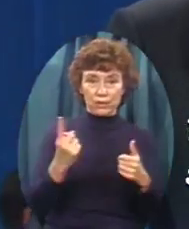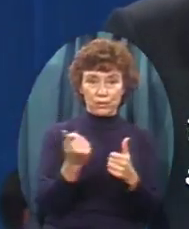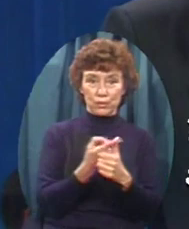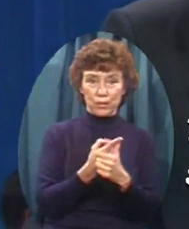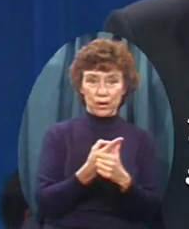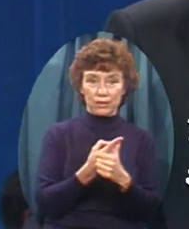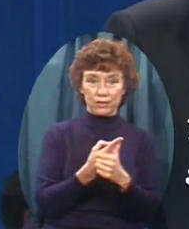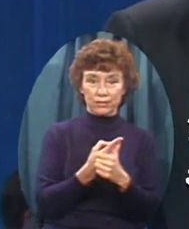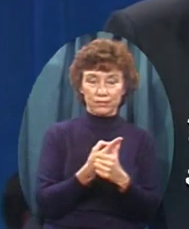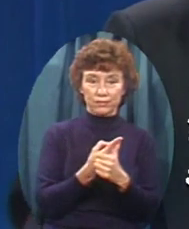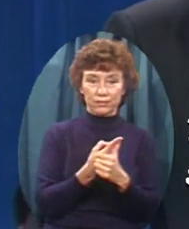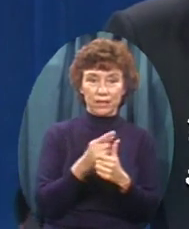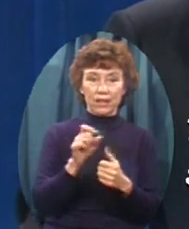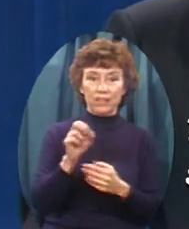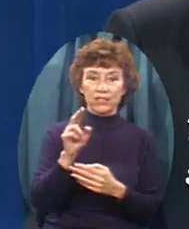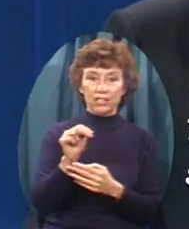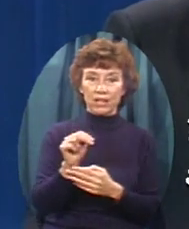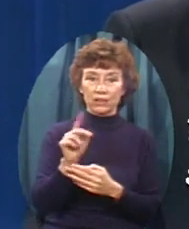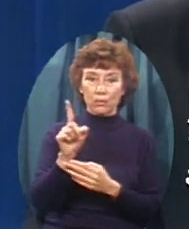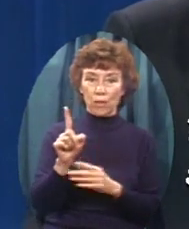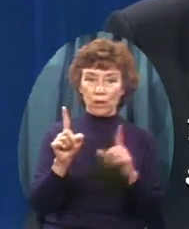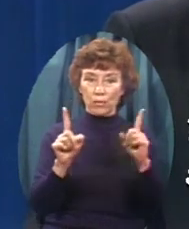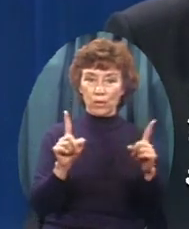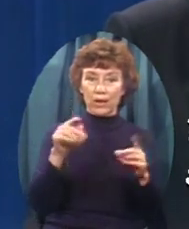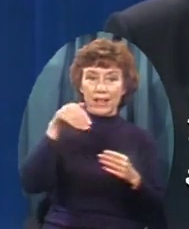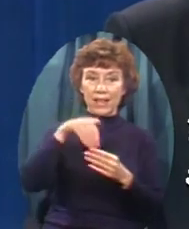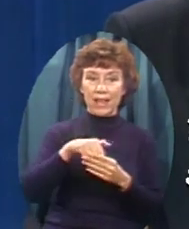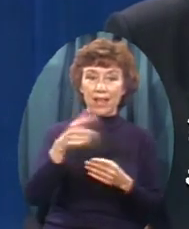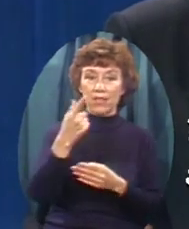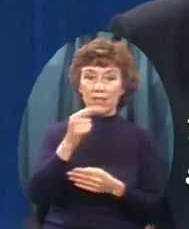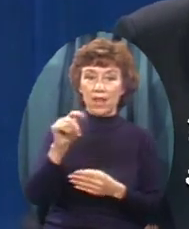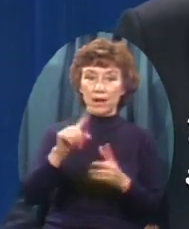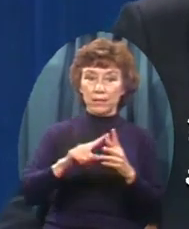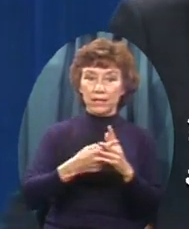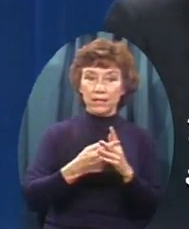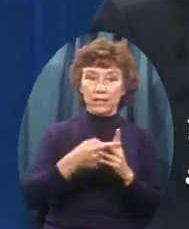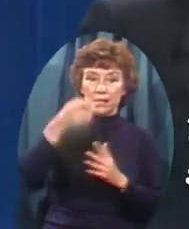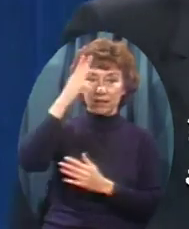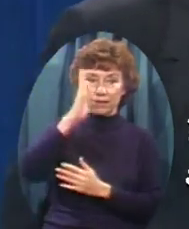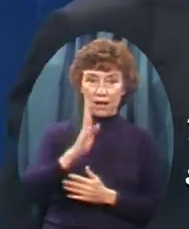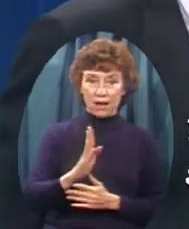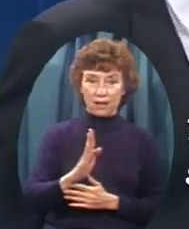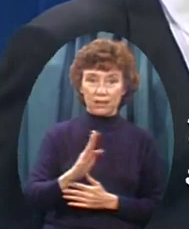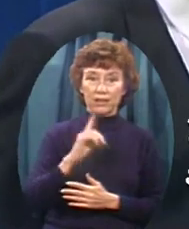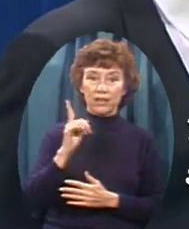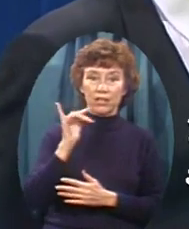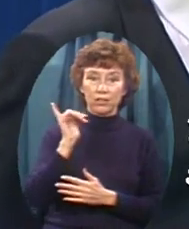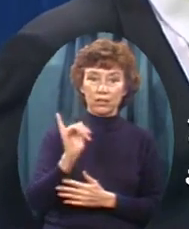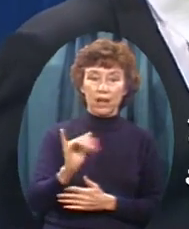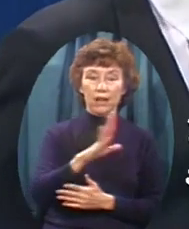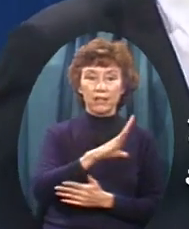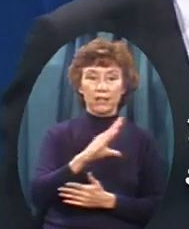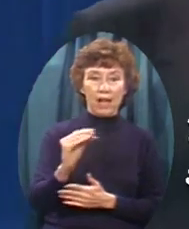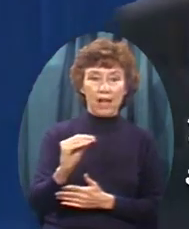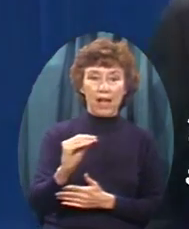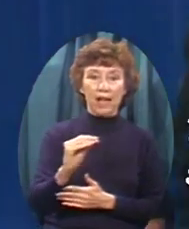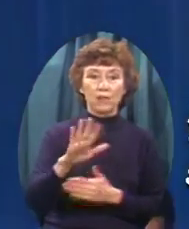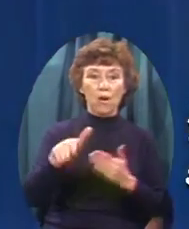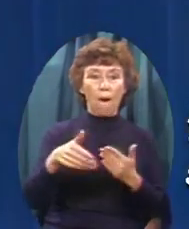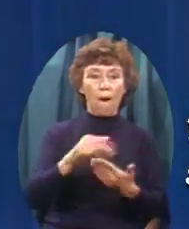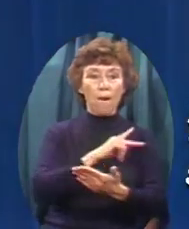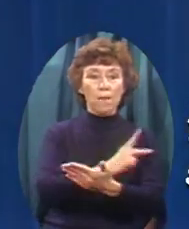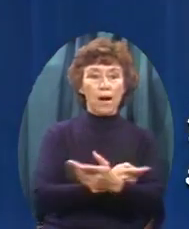Genesis 1 Verse 1 In the beginning God The eternality And sovereignty Of God Is being